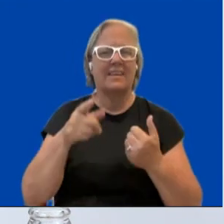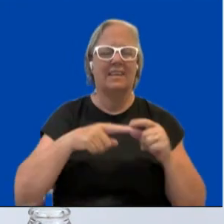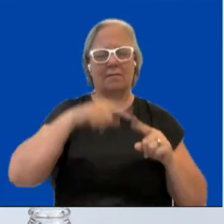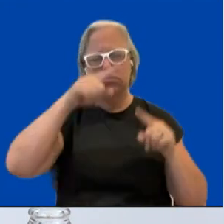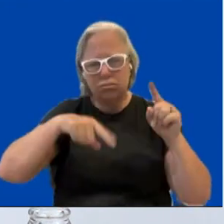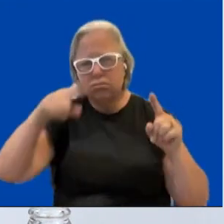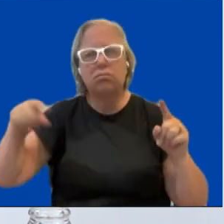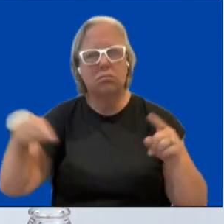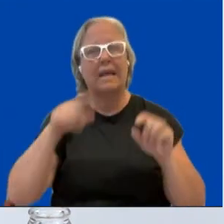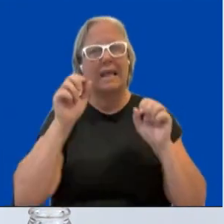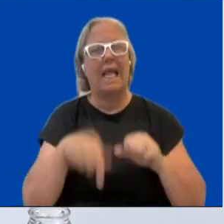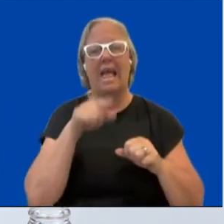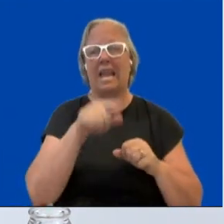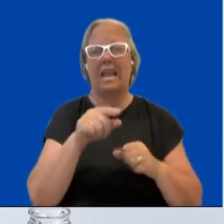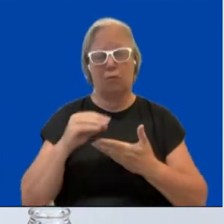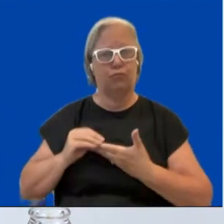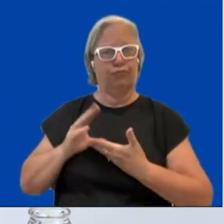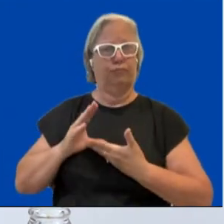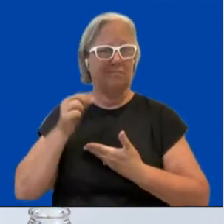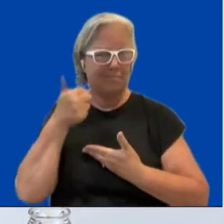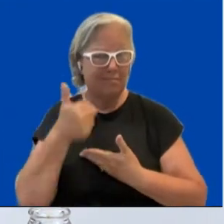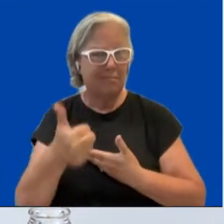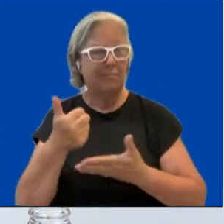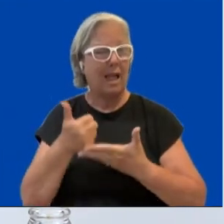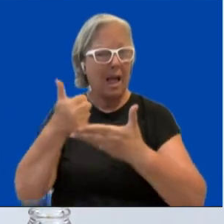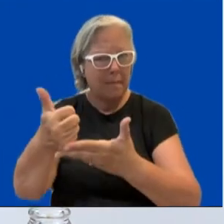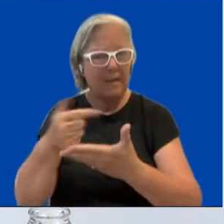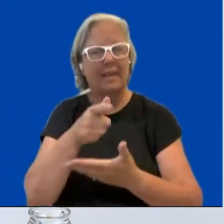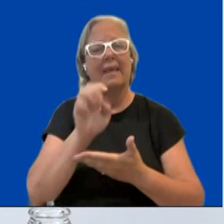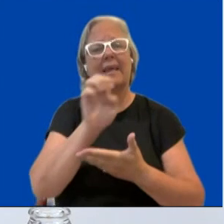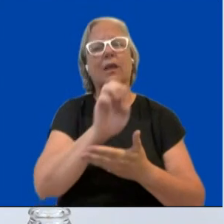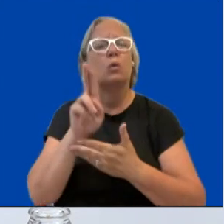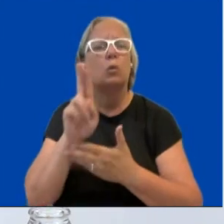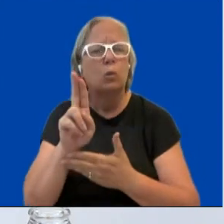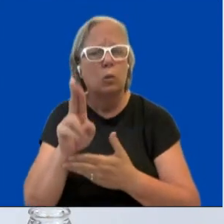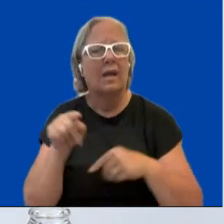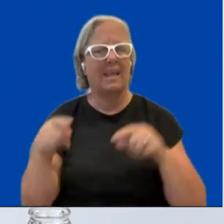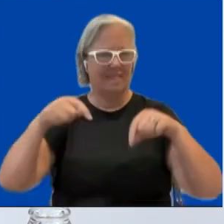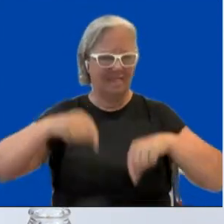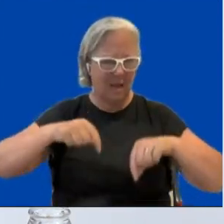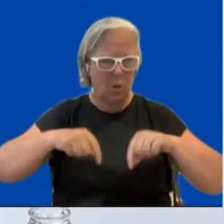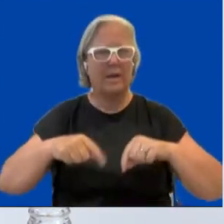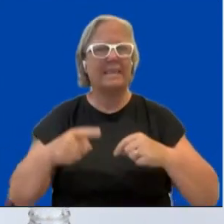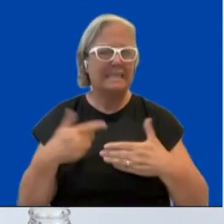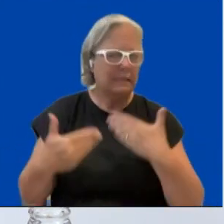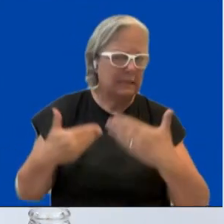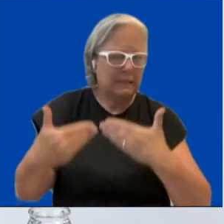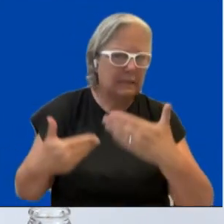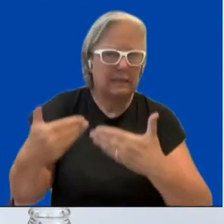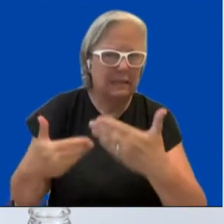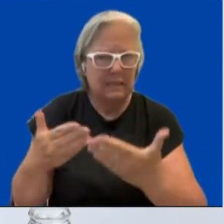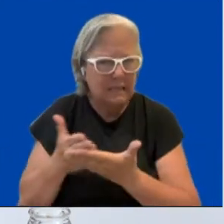as the EU embarks on its net zero journey but to do so